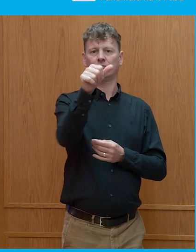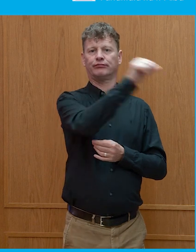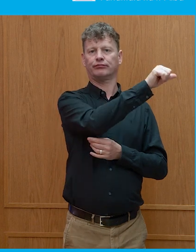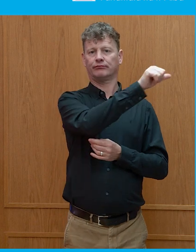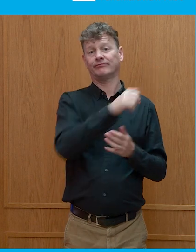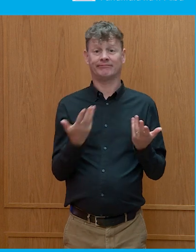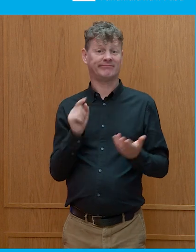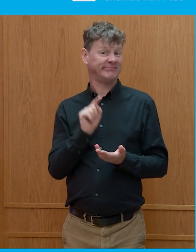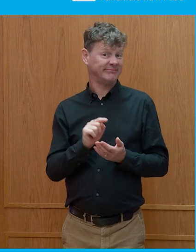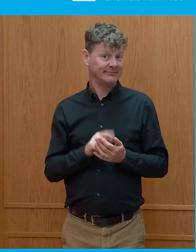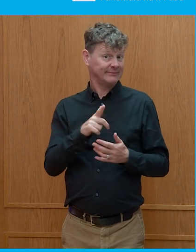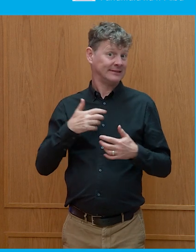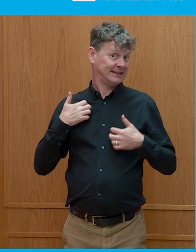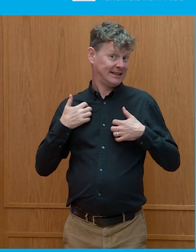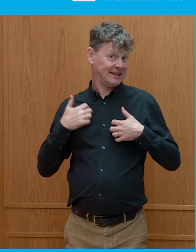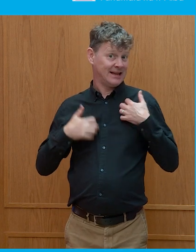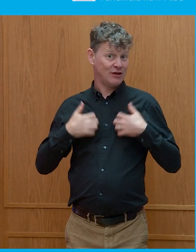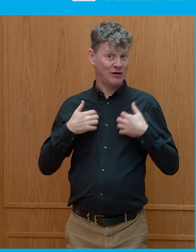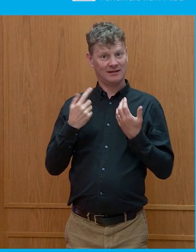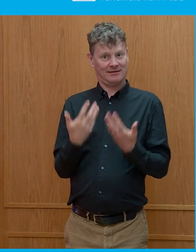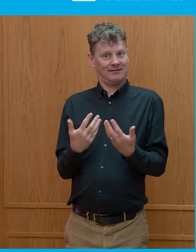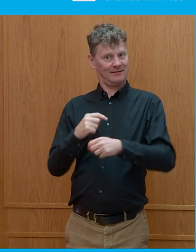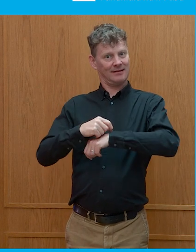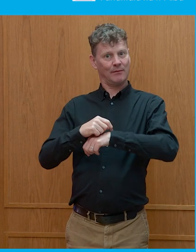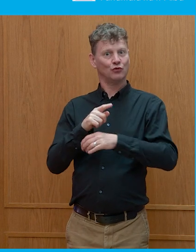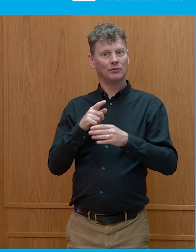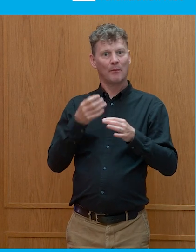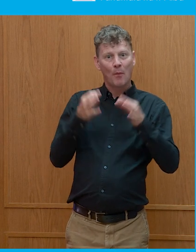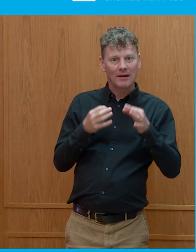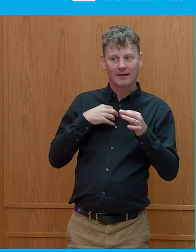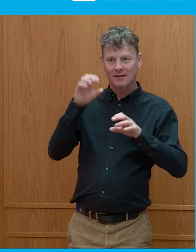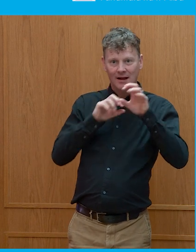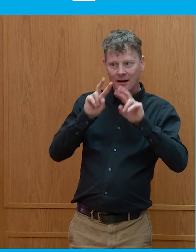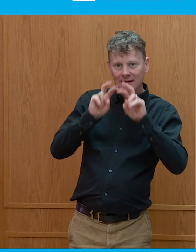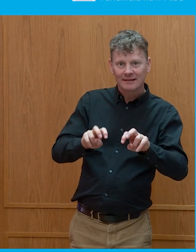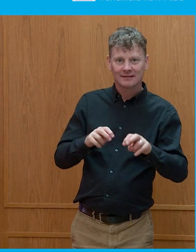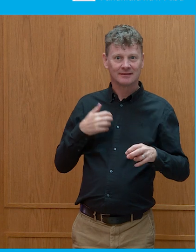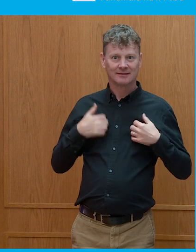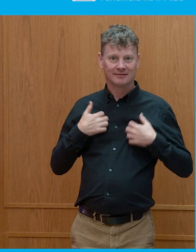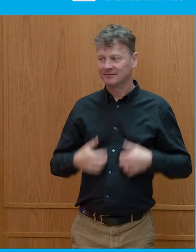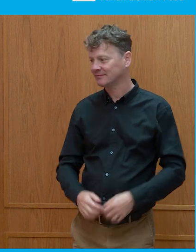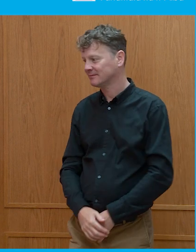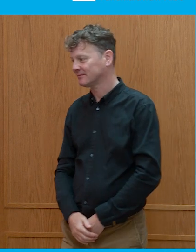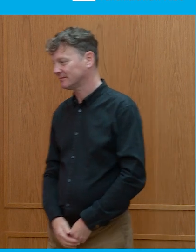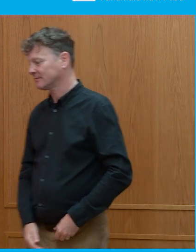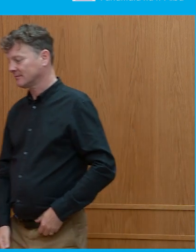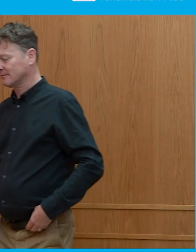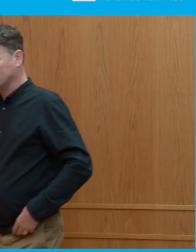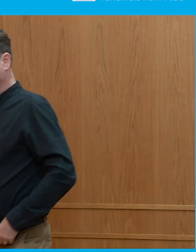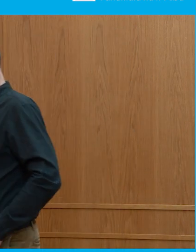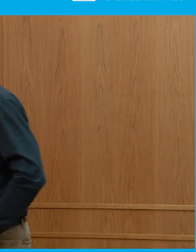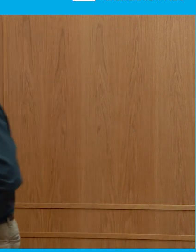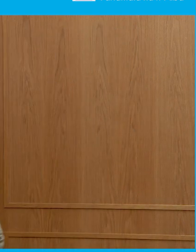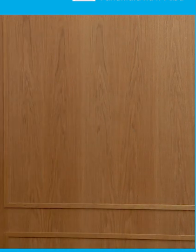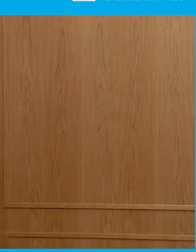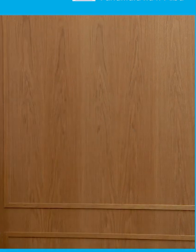incumbent. So, yeah, it's a really interesting time to be a political science-like person. Well, I'm very pleased to know that we're Ted Lasso